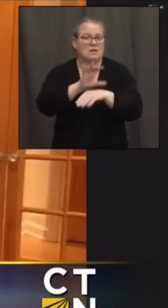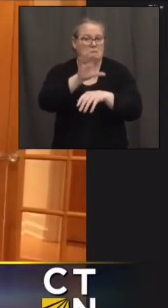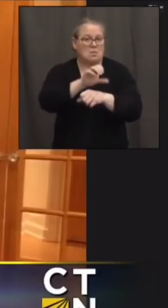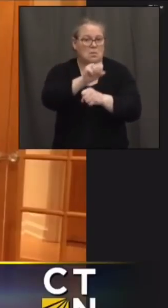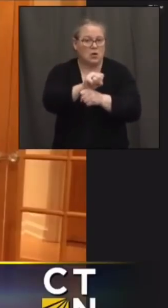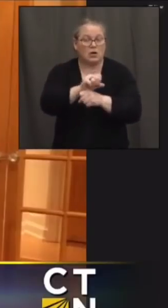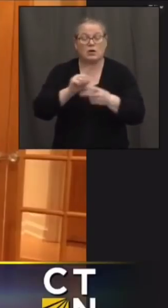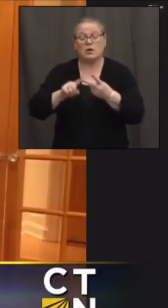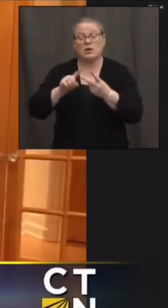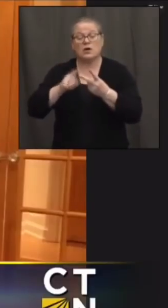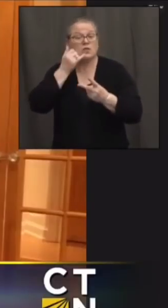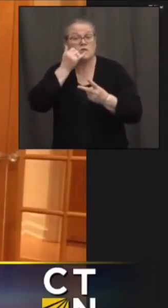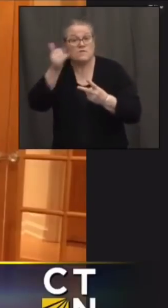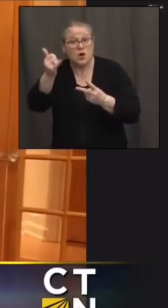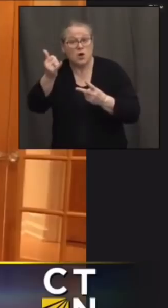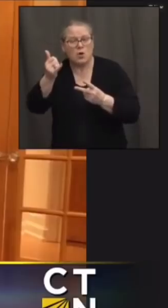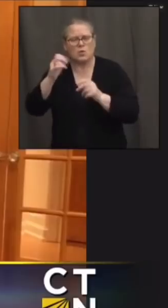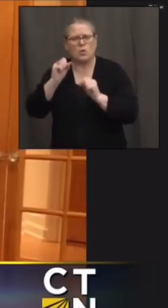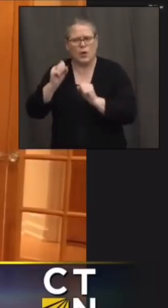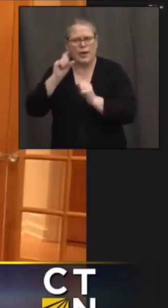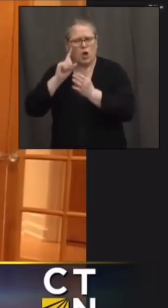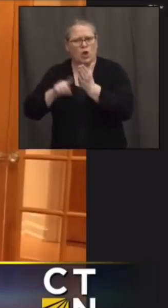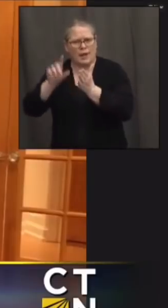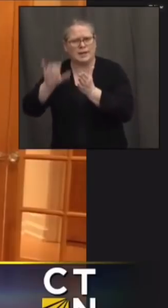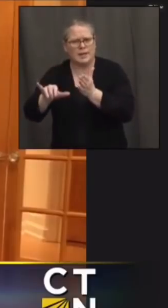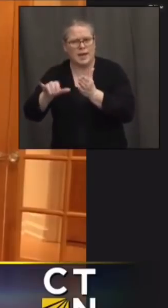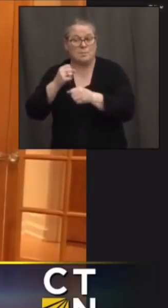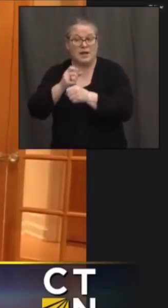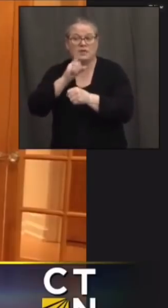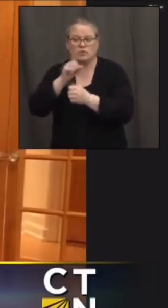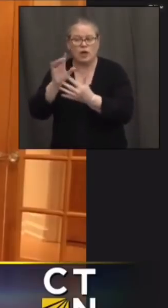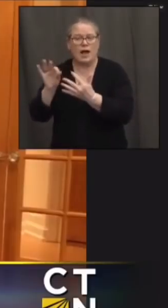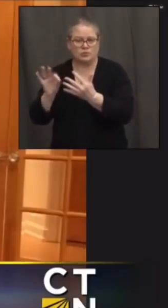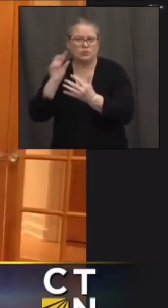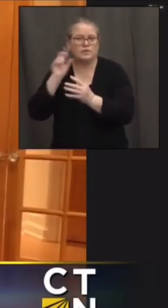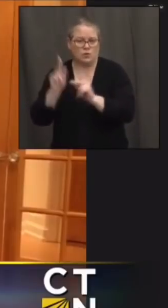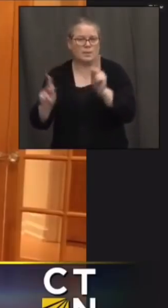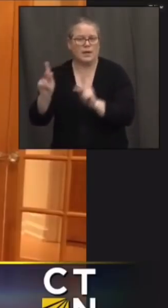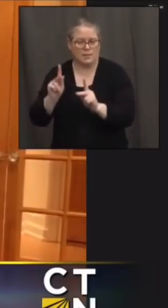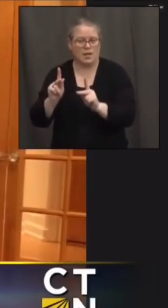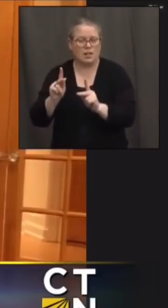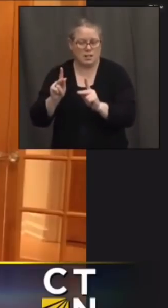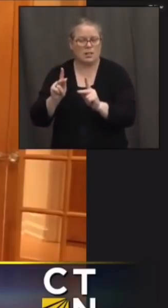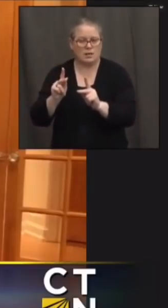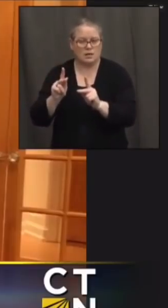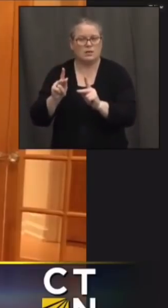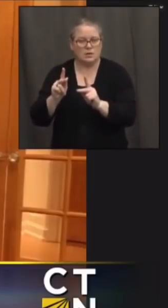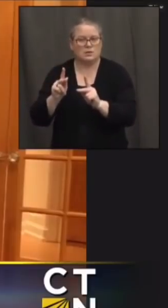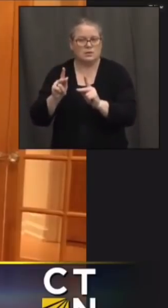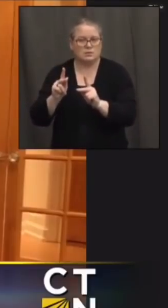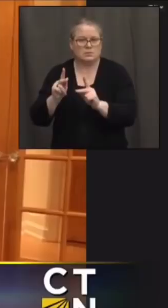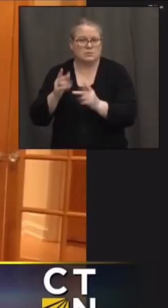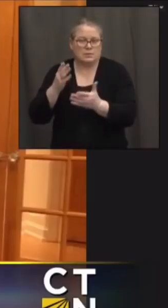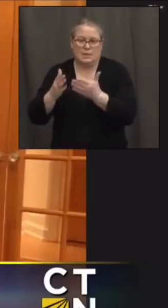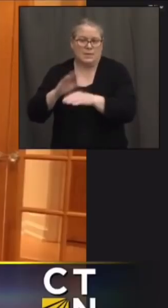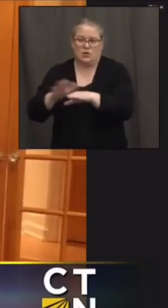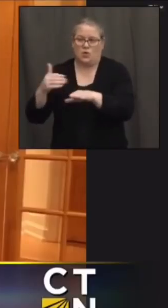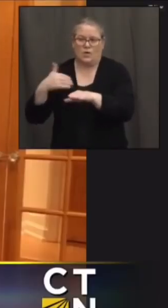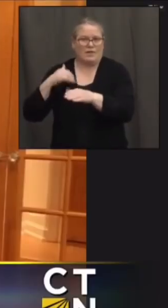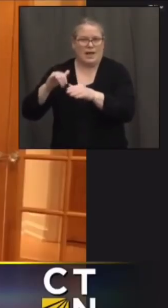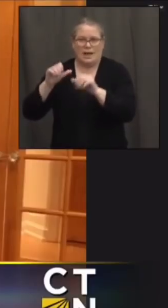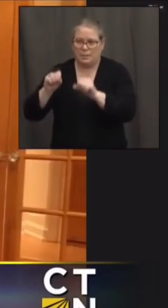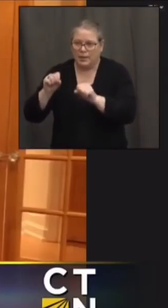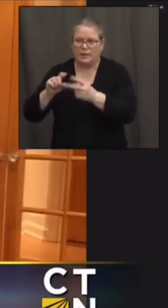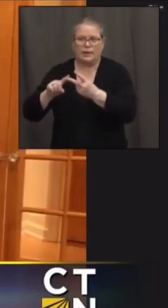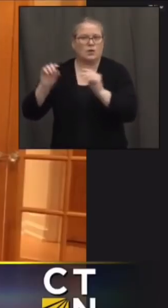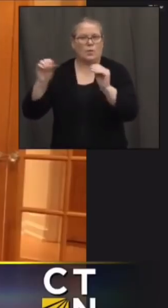support um we can look into that we do want to make sure we have options for people um that uh that may not have that ability or may not have